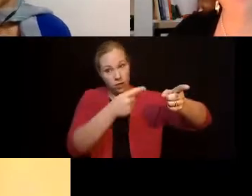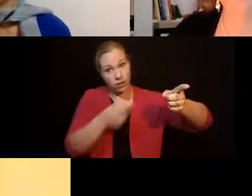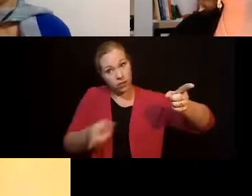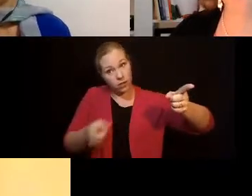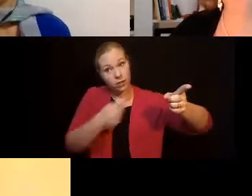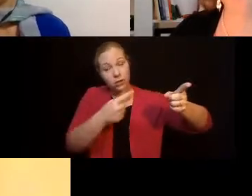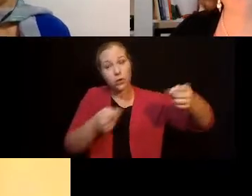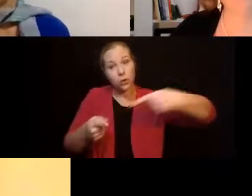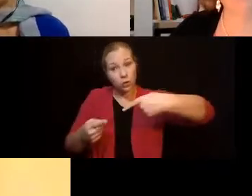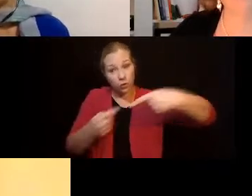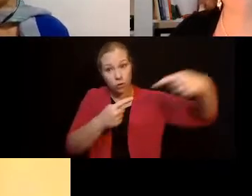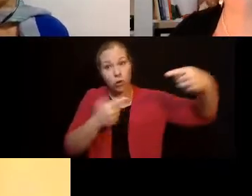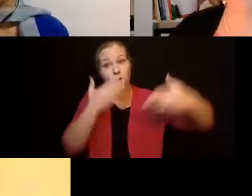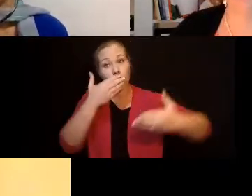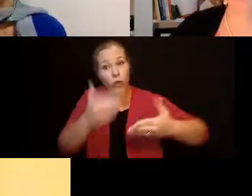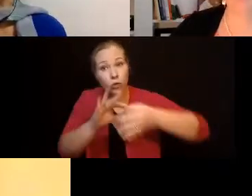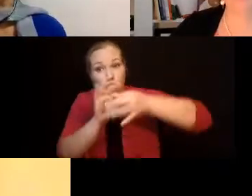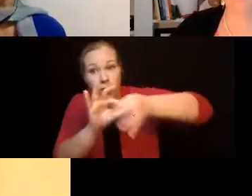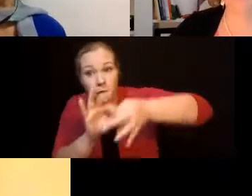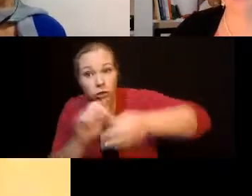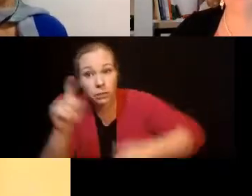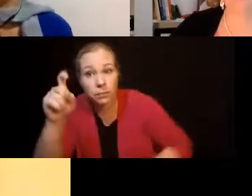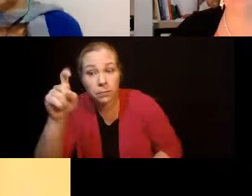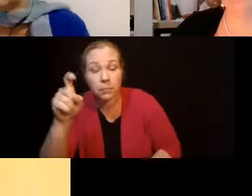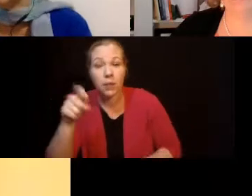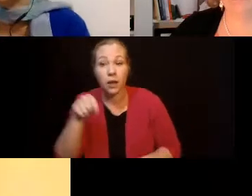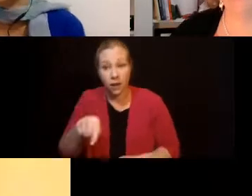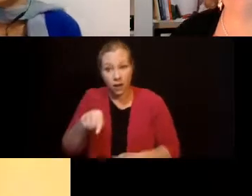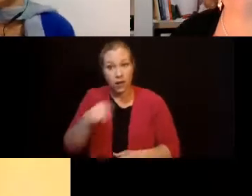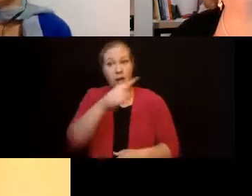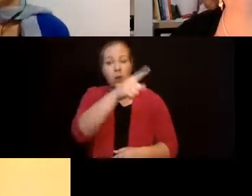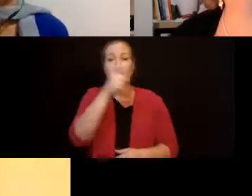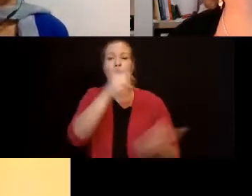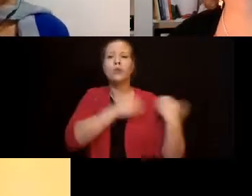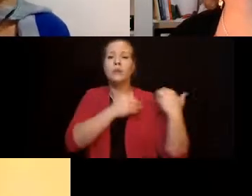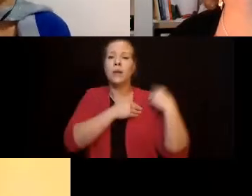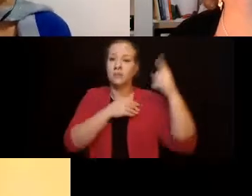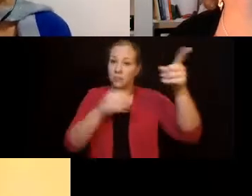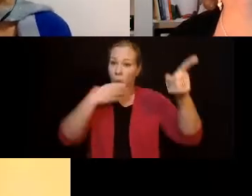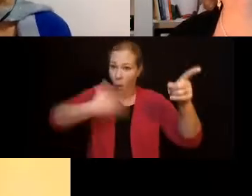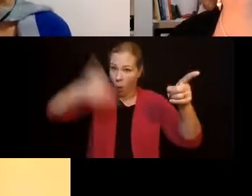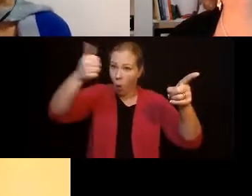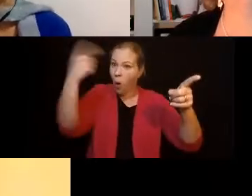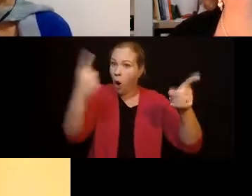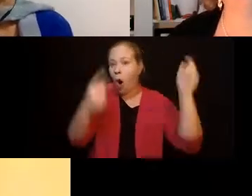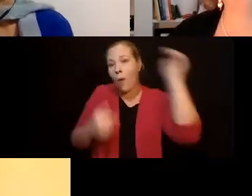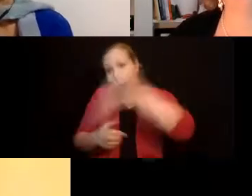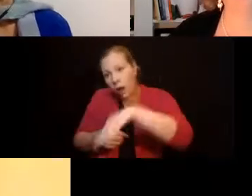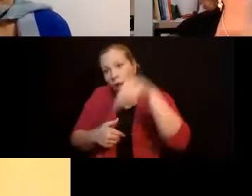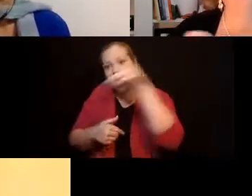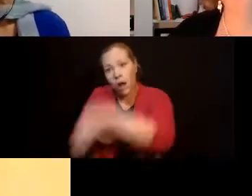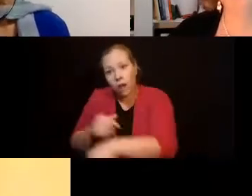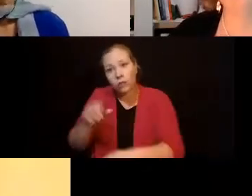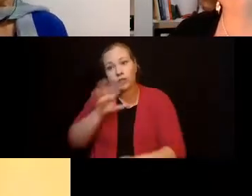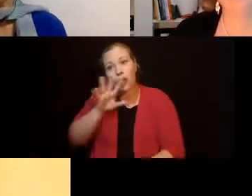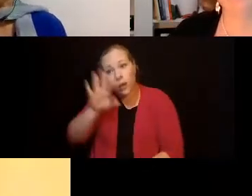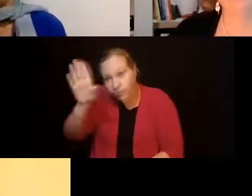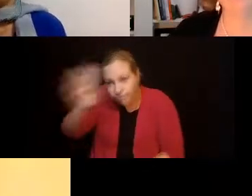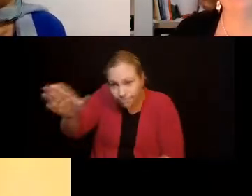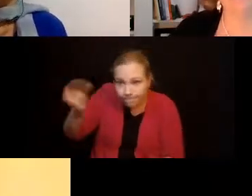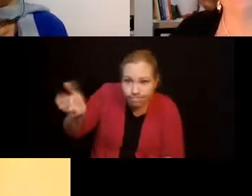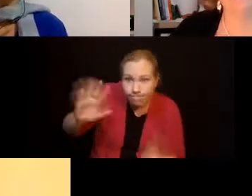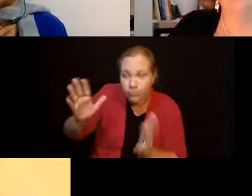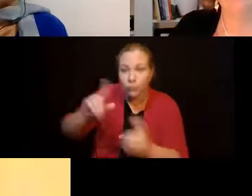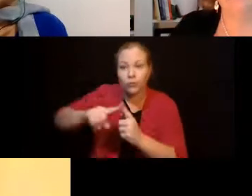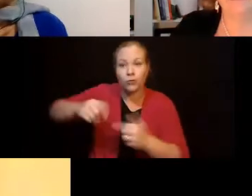or have the younger sons who are in their late twenties and thirties, have they learned to reach out to the older brother? These are